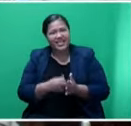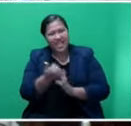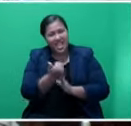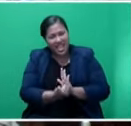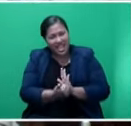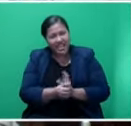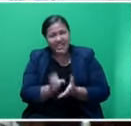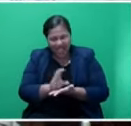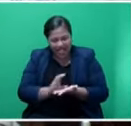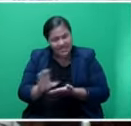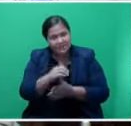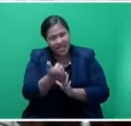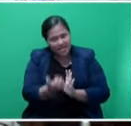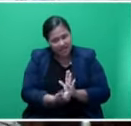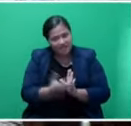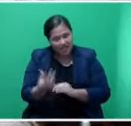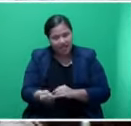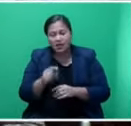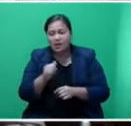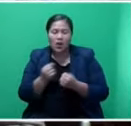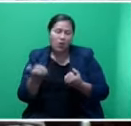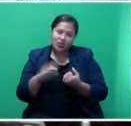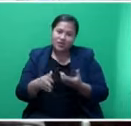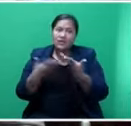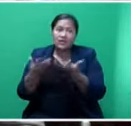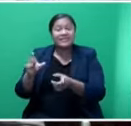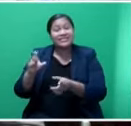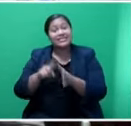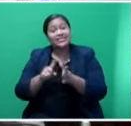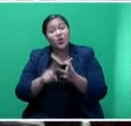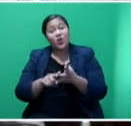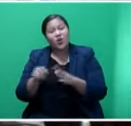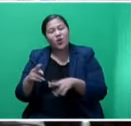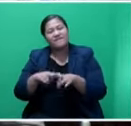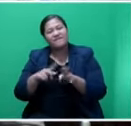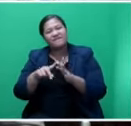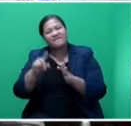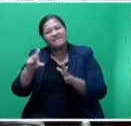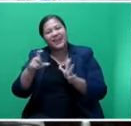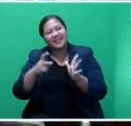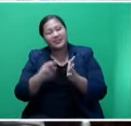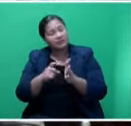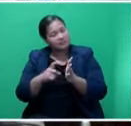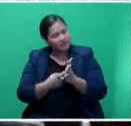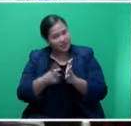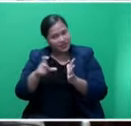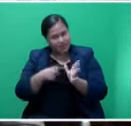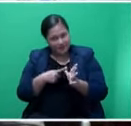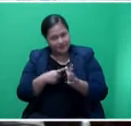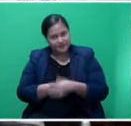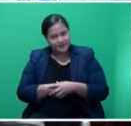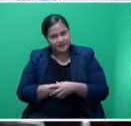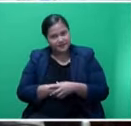Customs Act. The powers are already given to the CEO of FRCS to impose Garnishing orders. They are not given willy